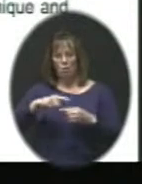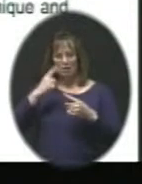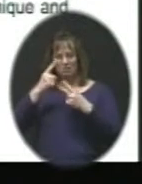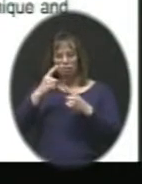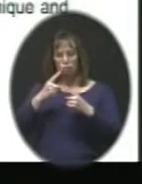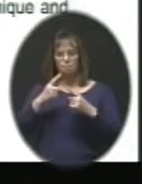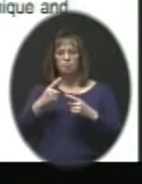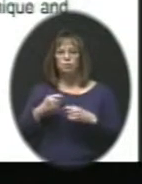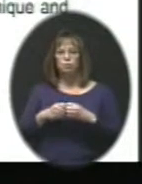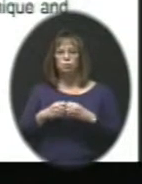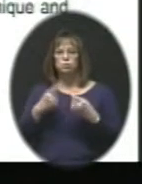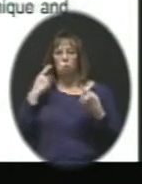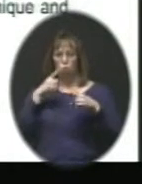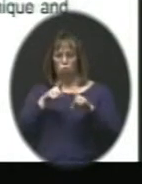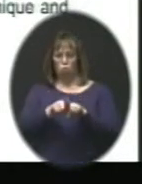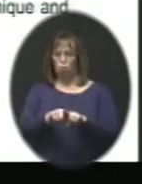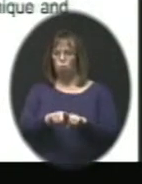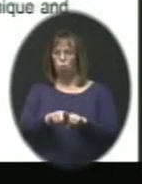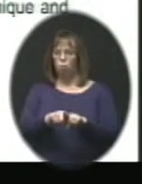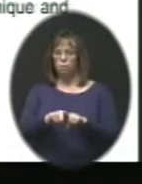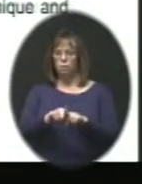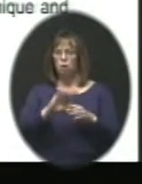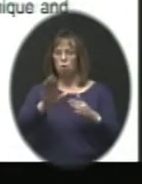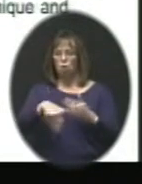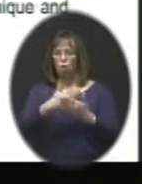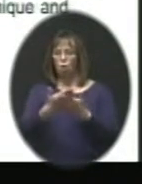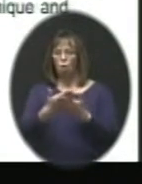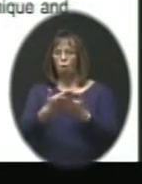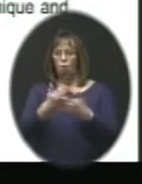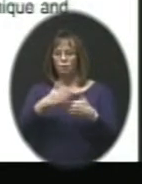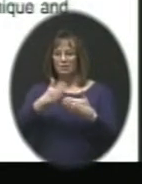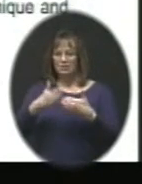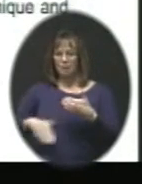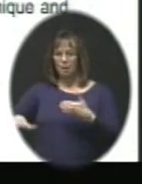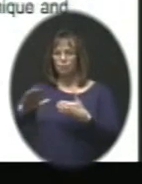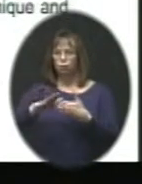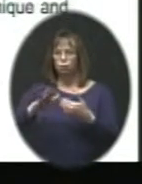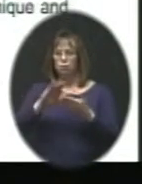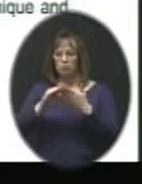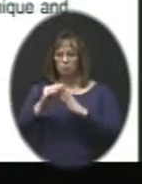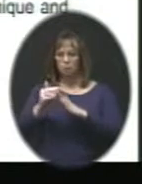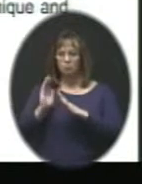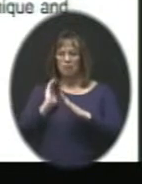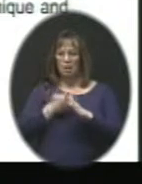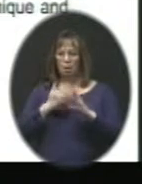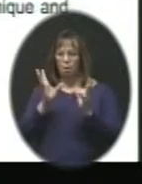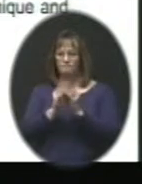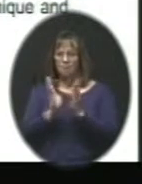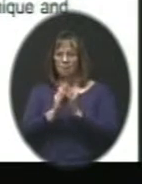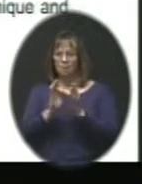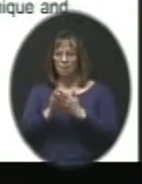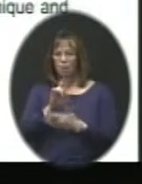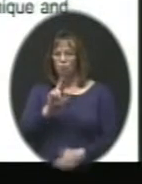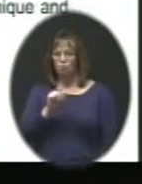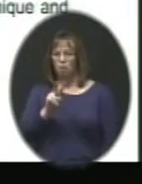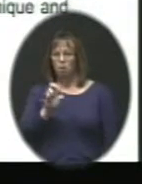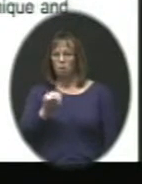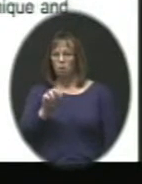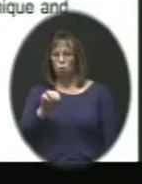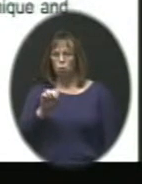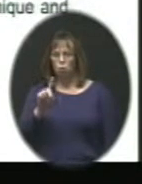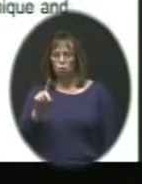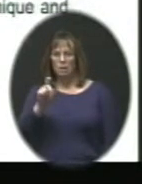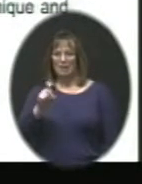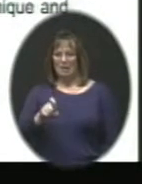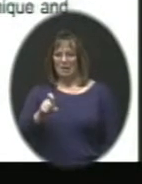There was great agreement, as I mentioned, in all of these neighborhoods and in these communities in our meetings that Ravenwood was in need of